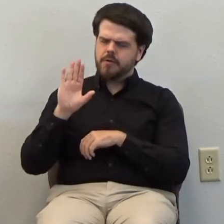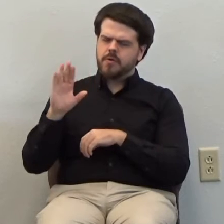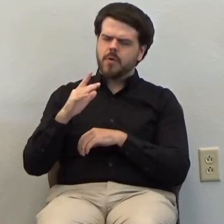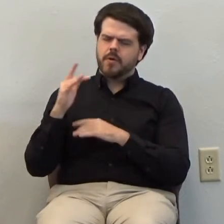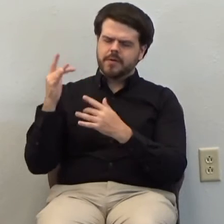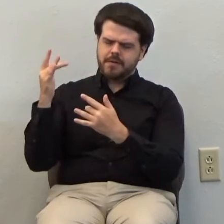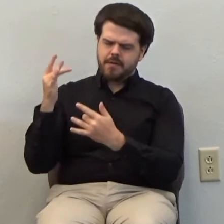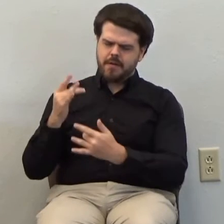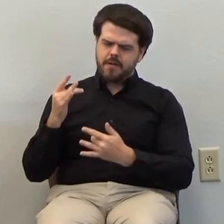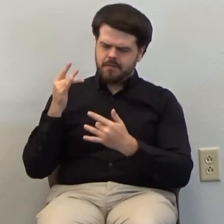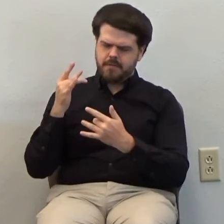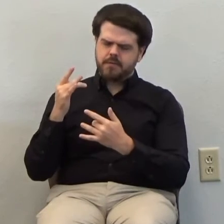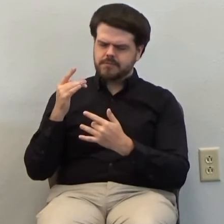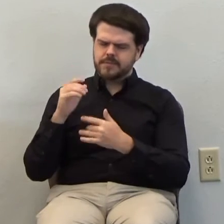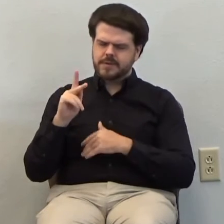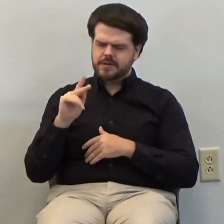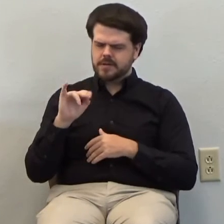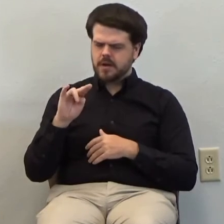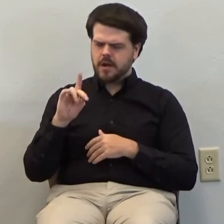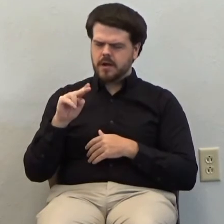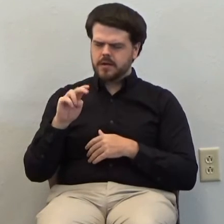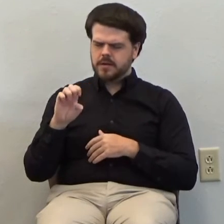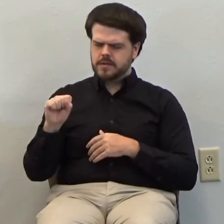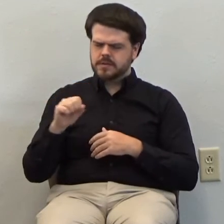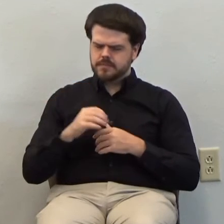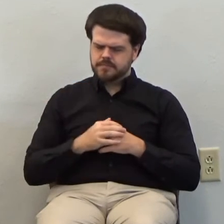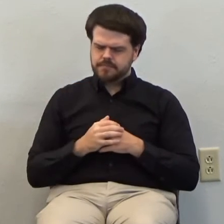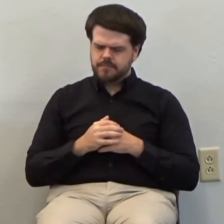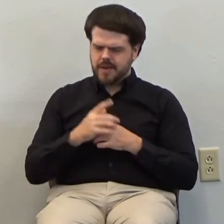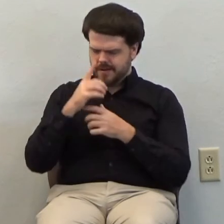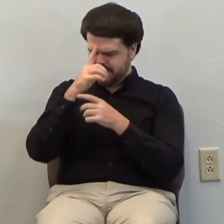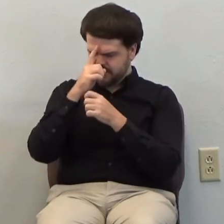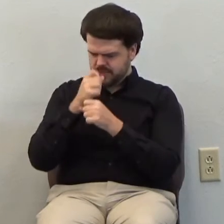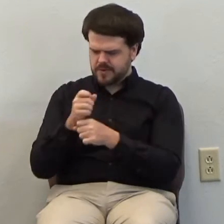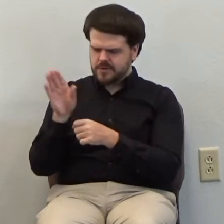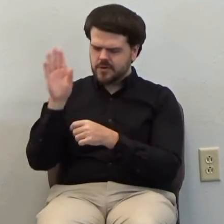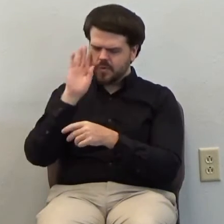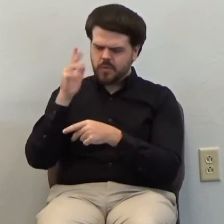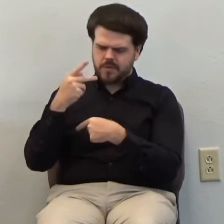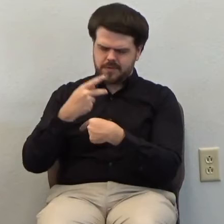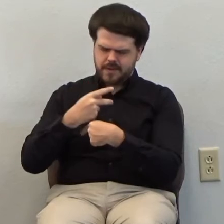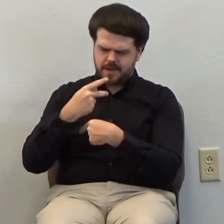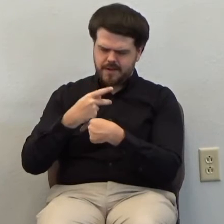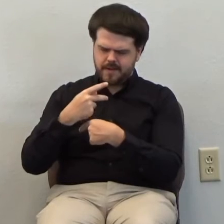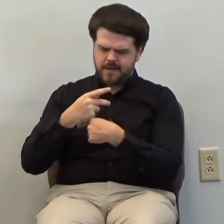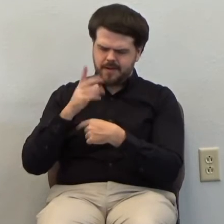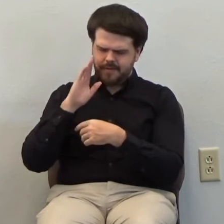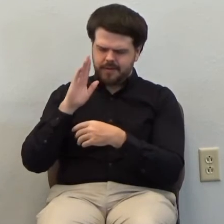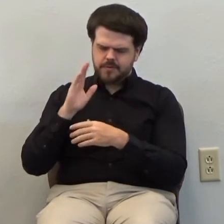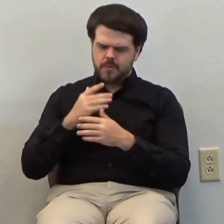trusting that you will love us and care for us even though we are highly imperfect